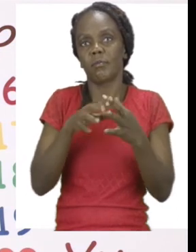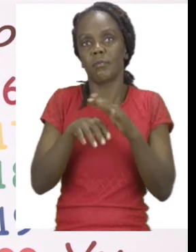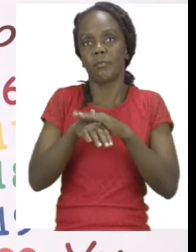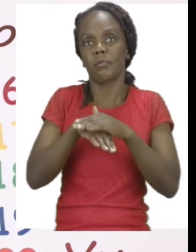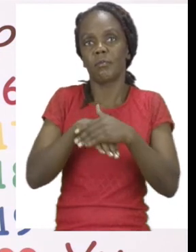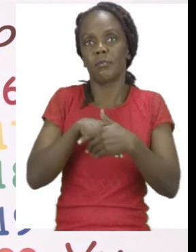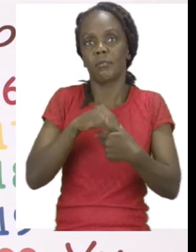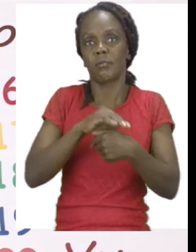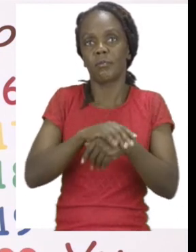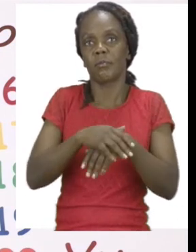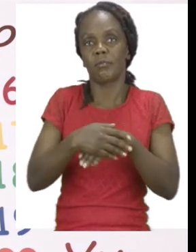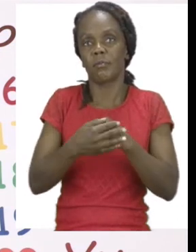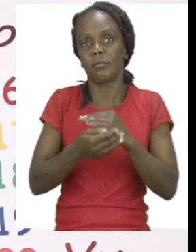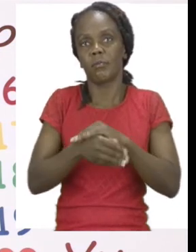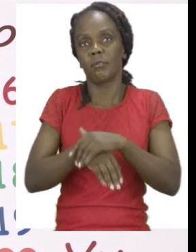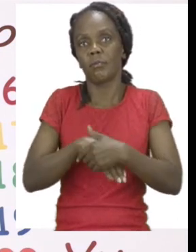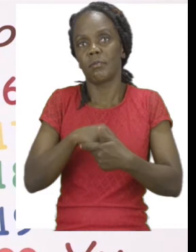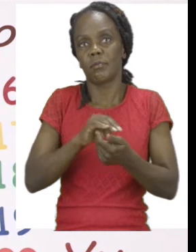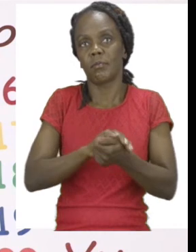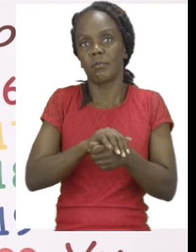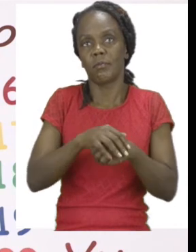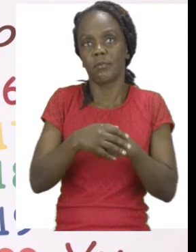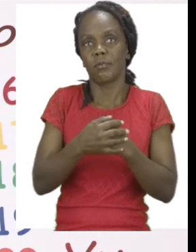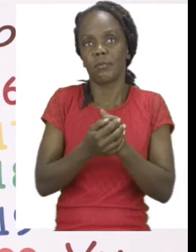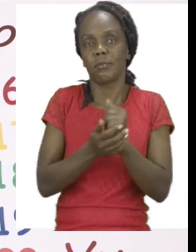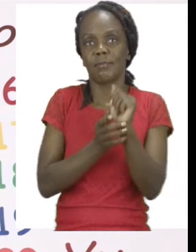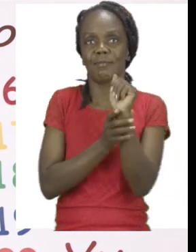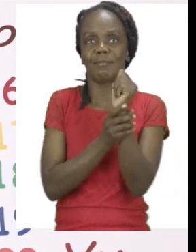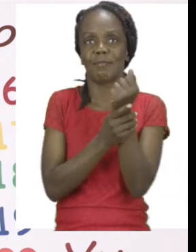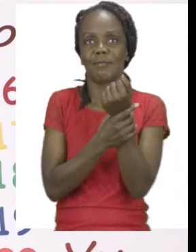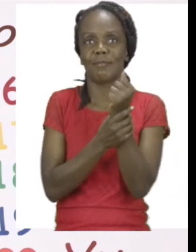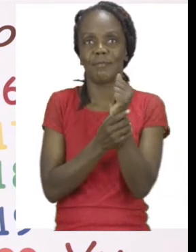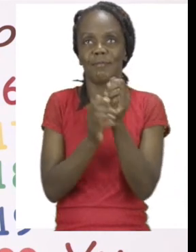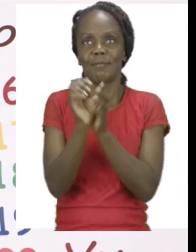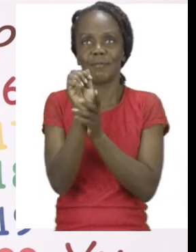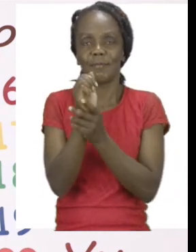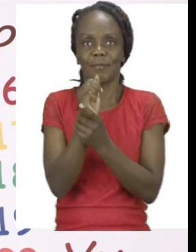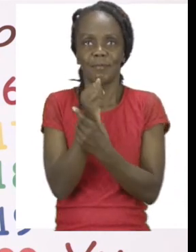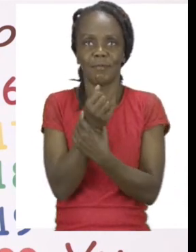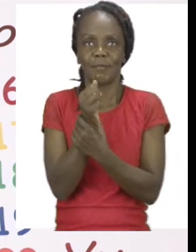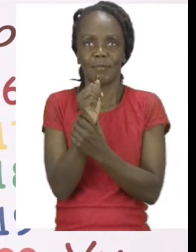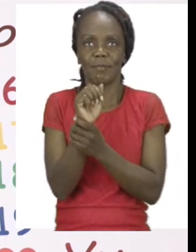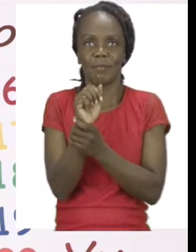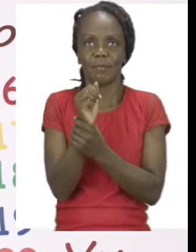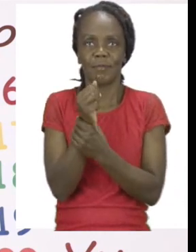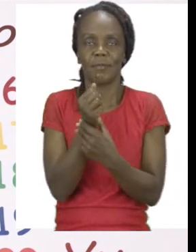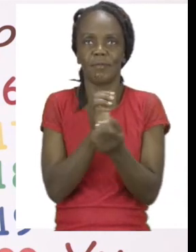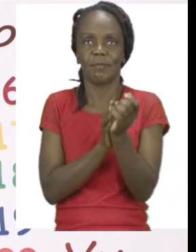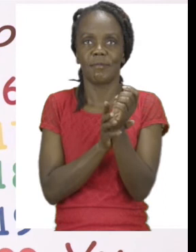around our hands, very good, on our wrists,